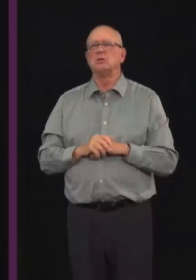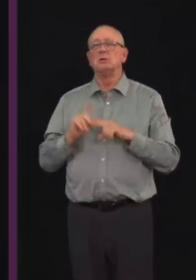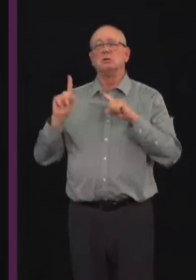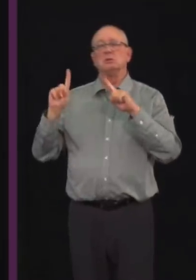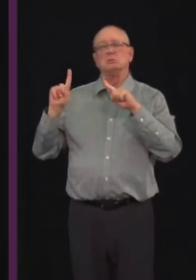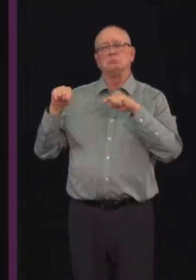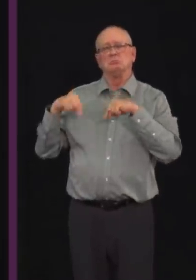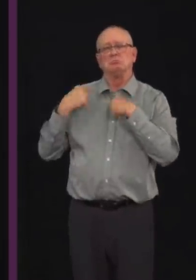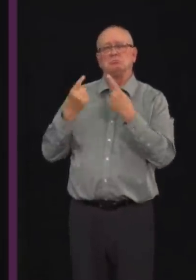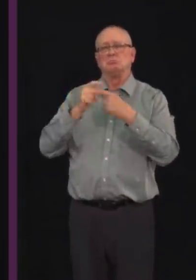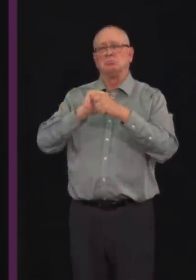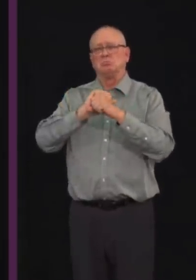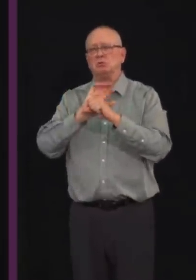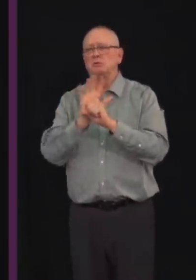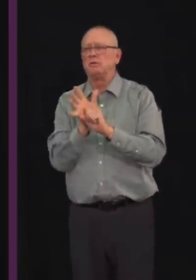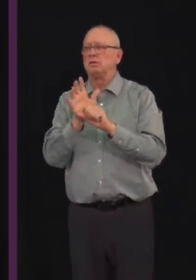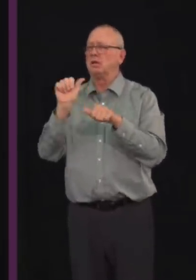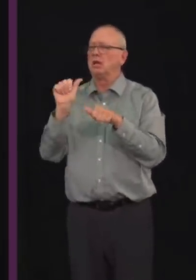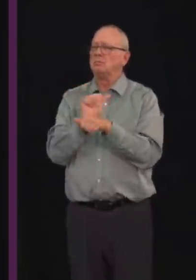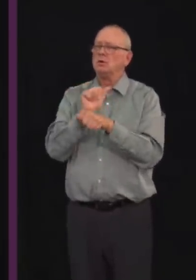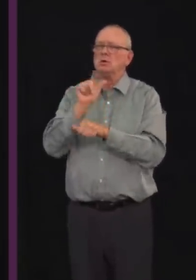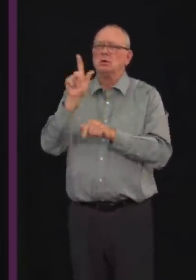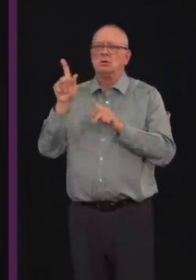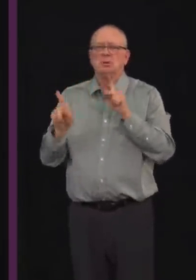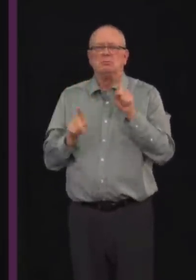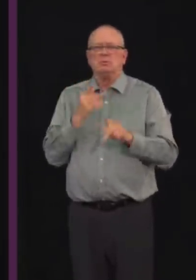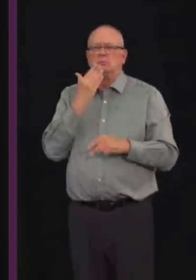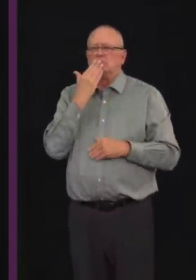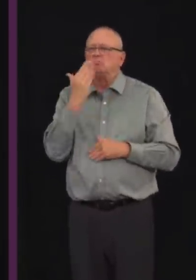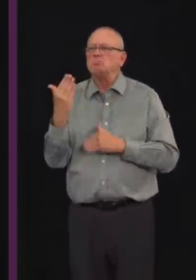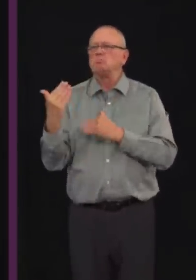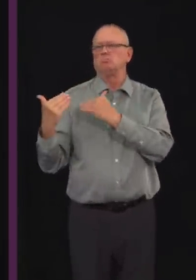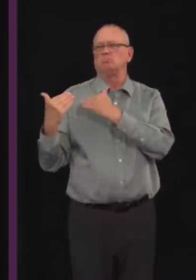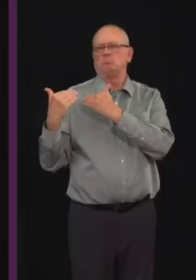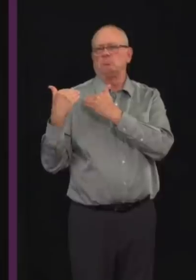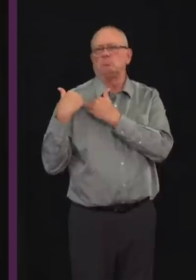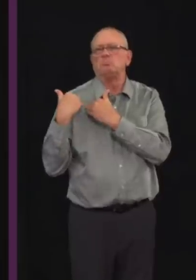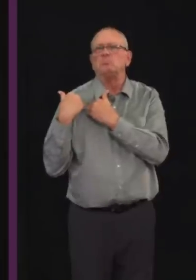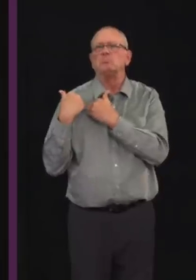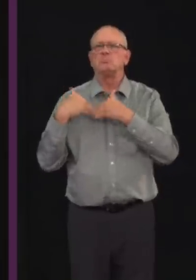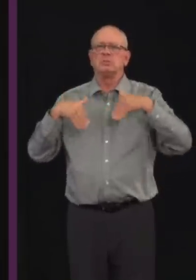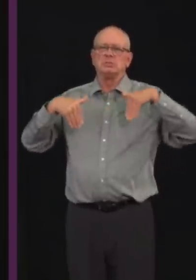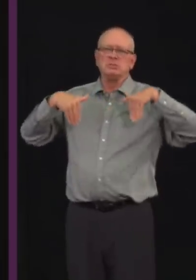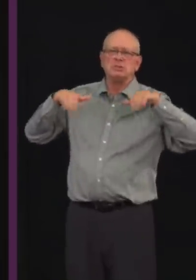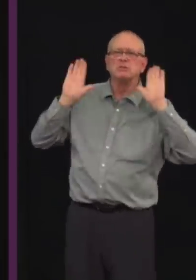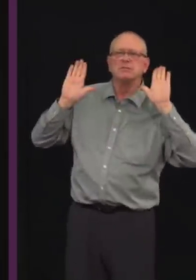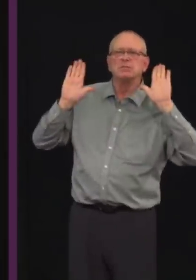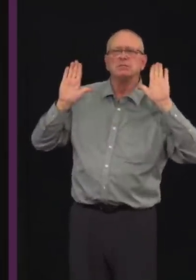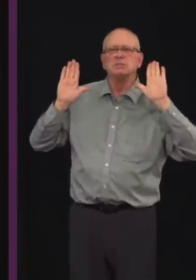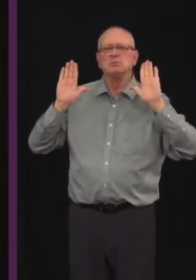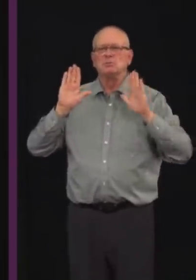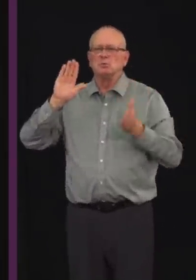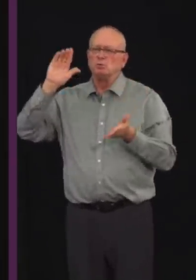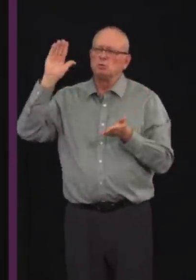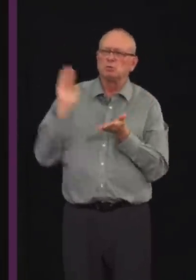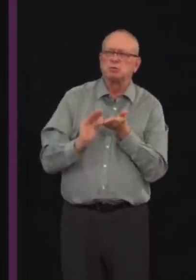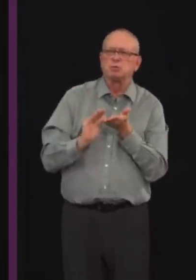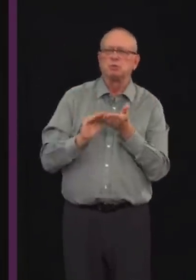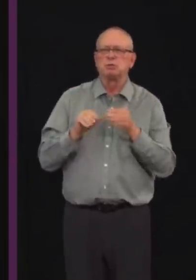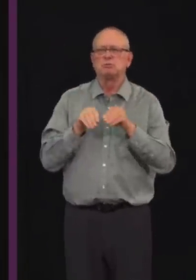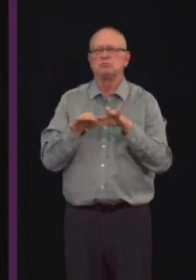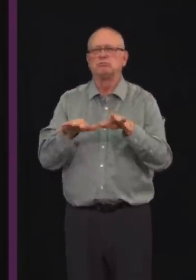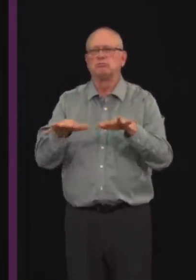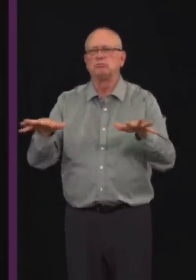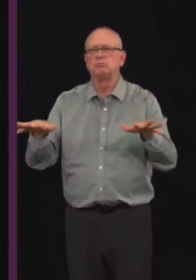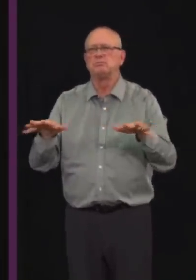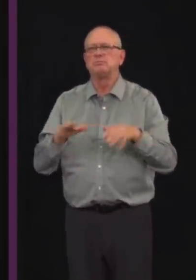making personal sacrifices to help control the spread and keep themselves and others safe. I'm confident we'll